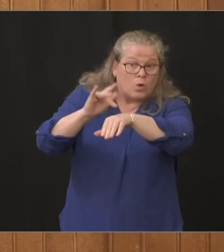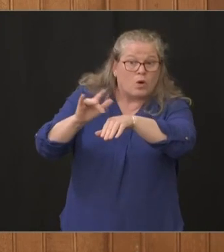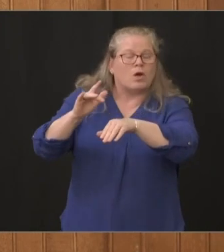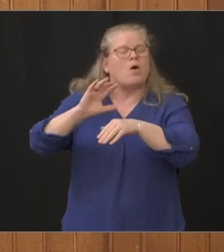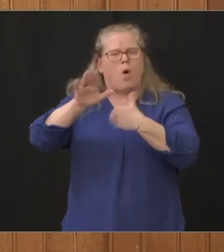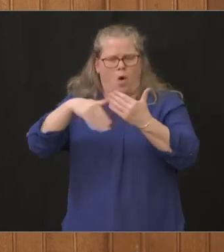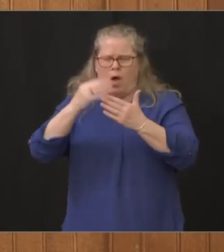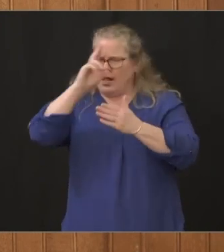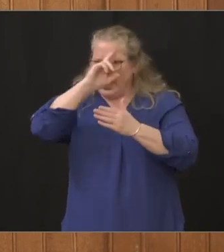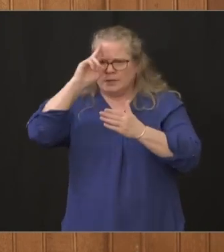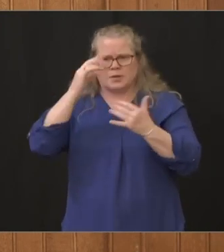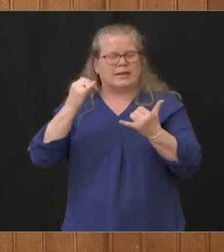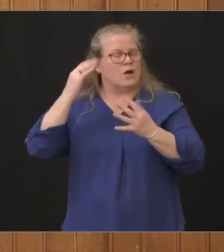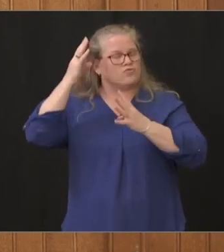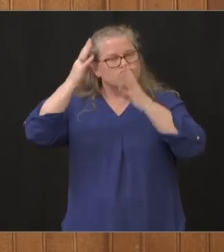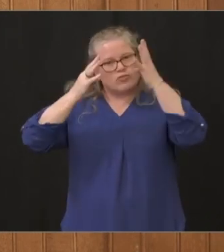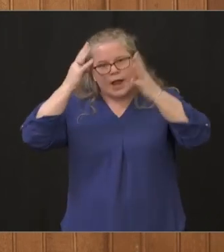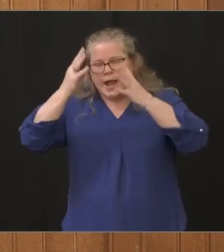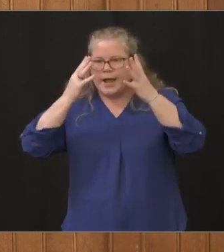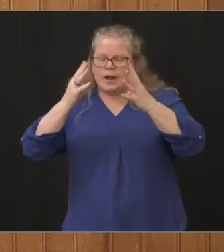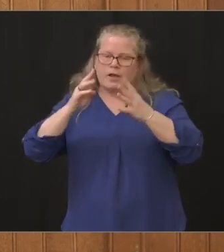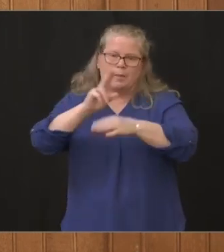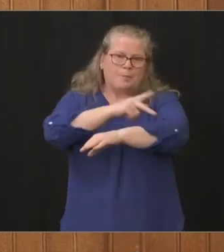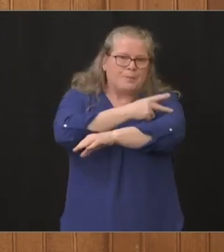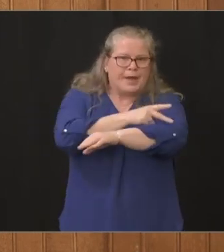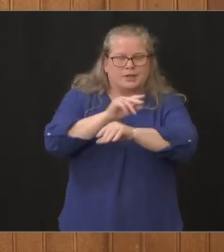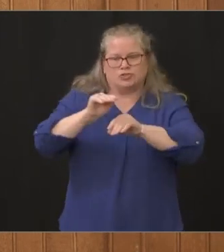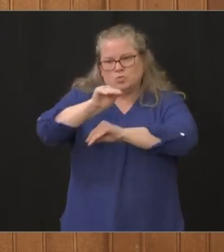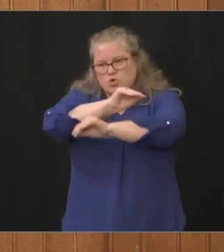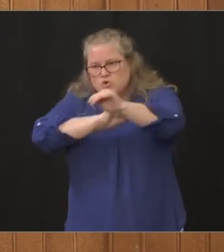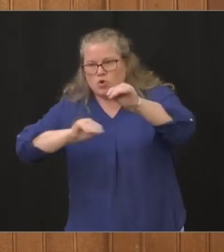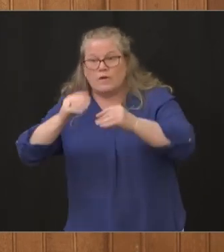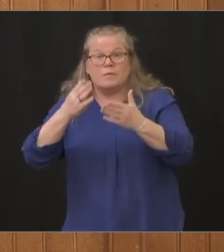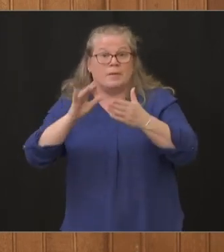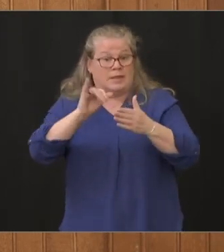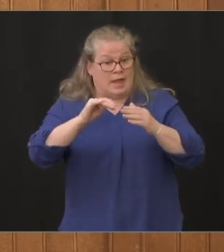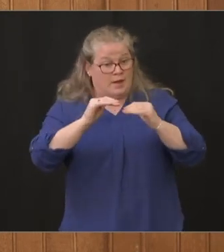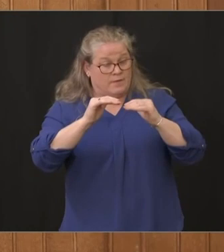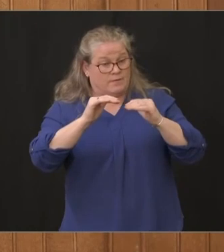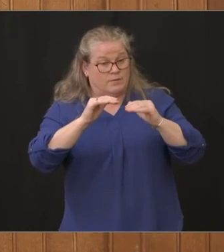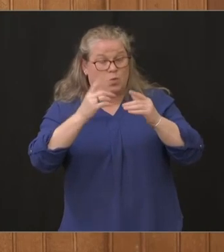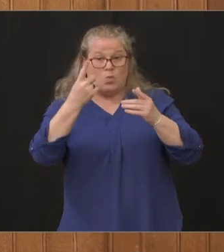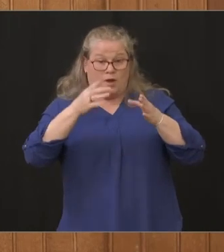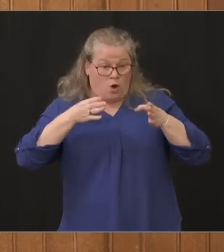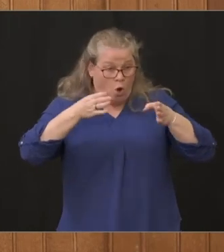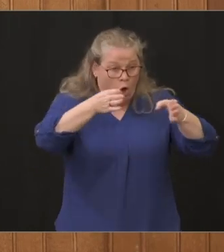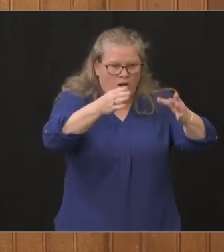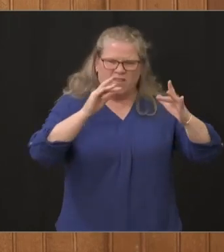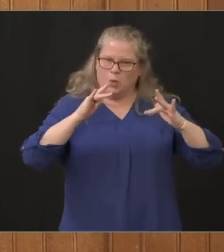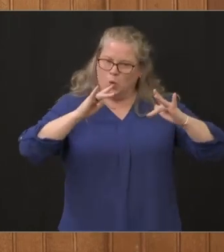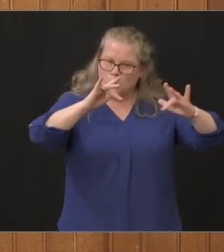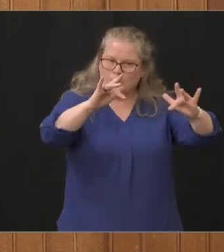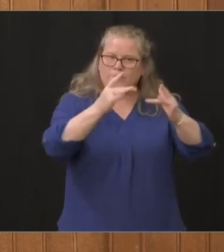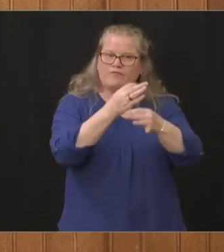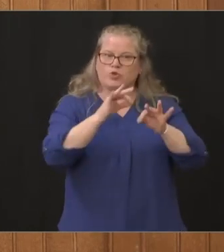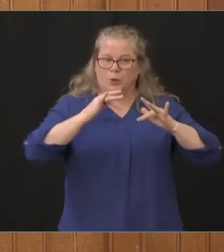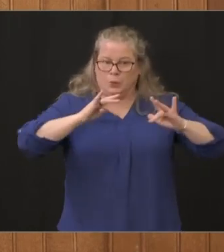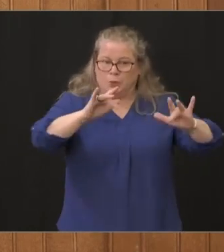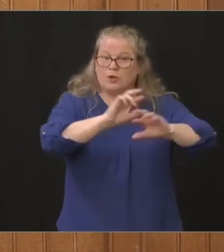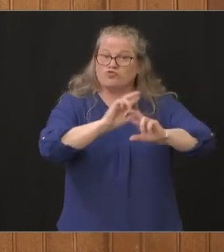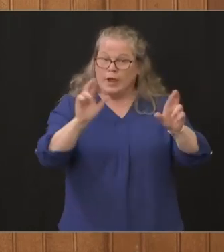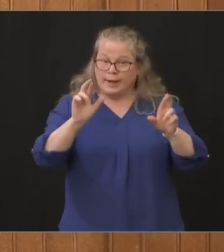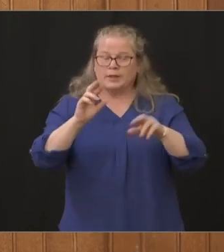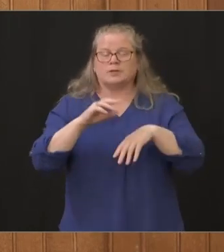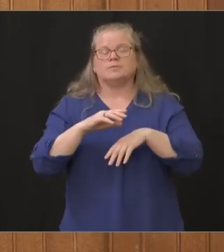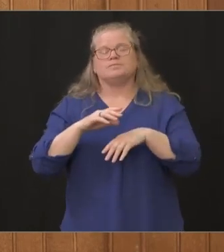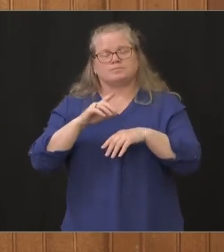very creative work right now to shuffle patients around free up floors um but even then we're anticipating we may need some additional space so we're working